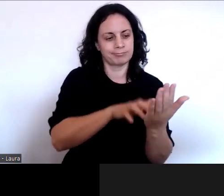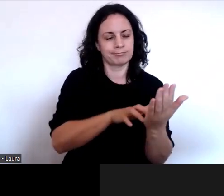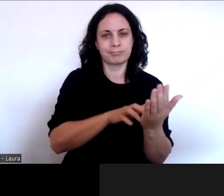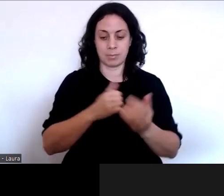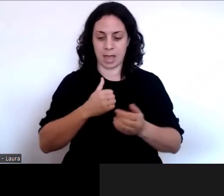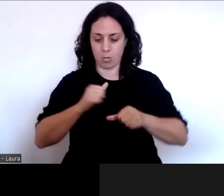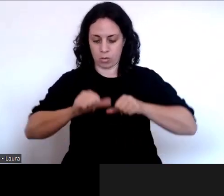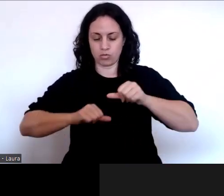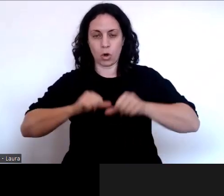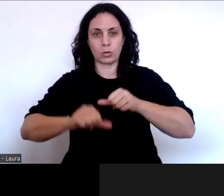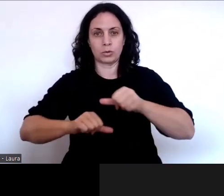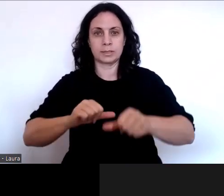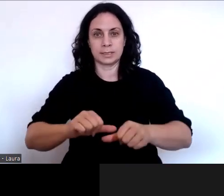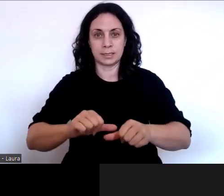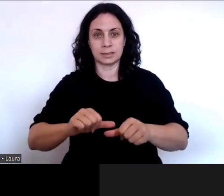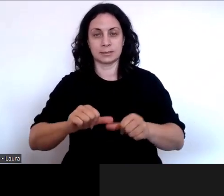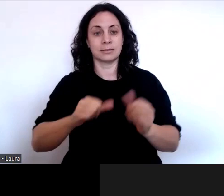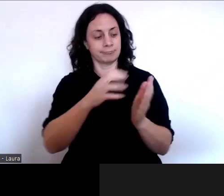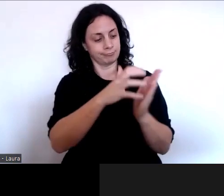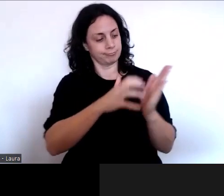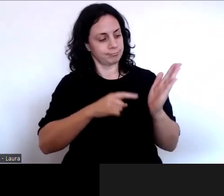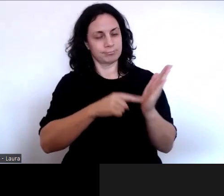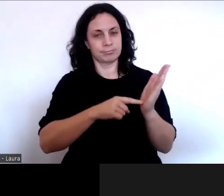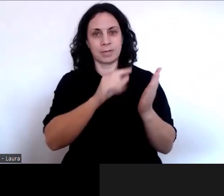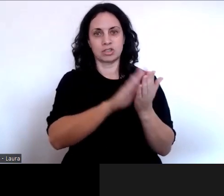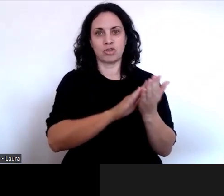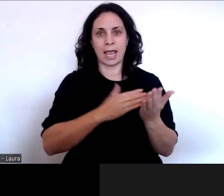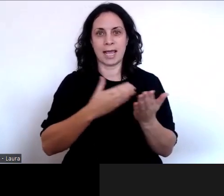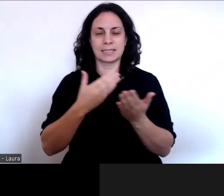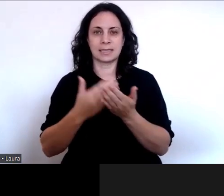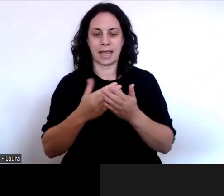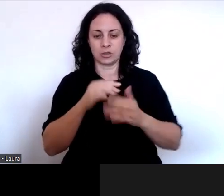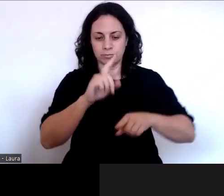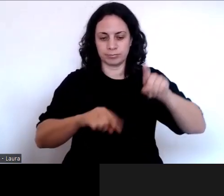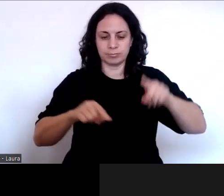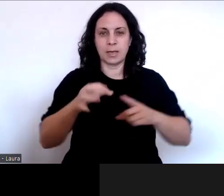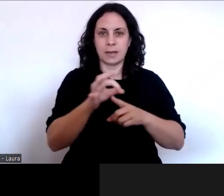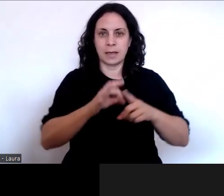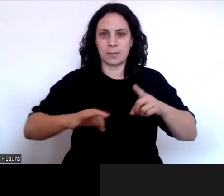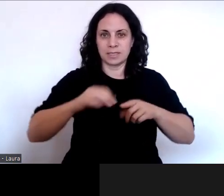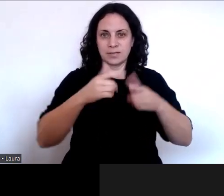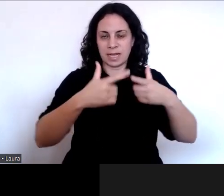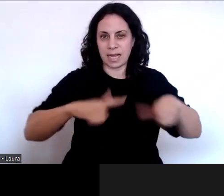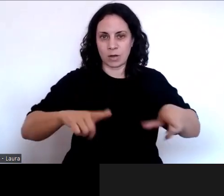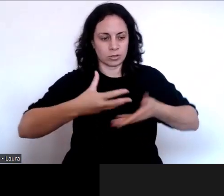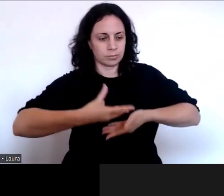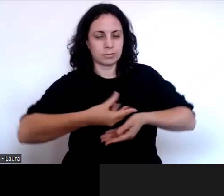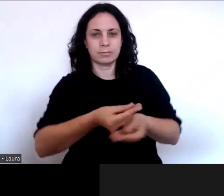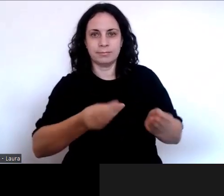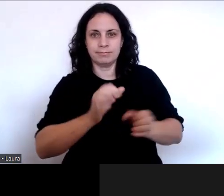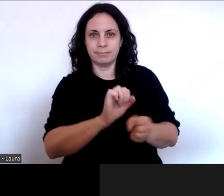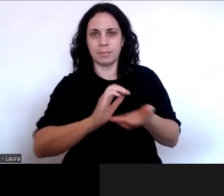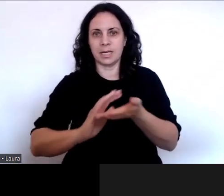to be translated into some Pacific languages for circulation amongst the Pacific communities.